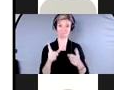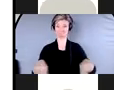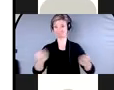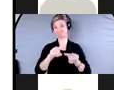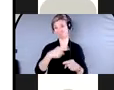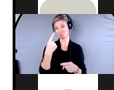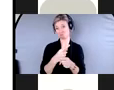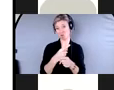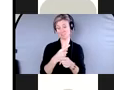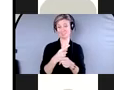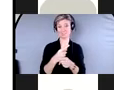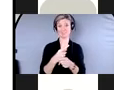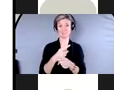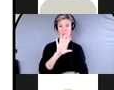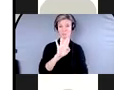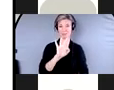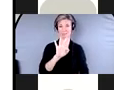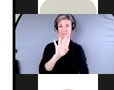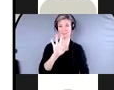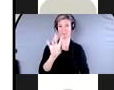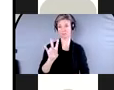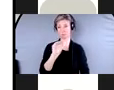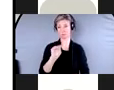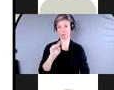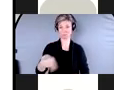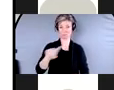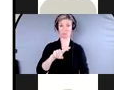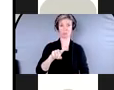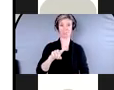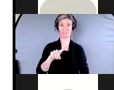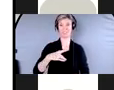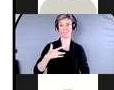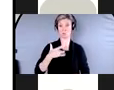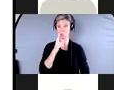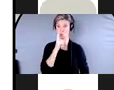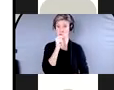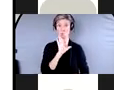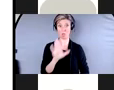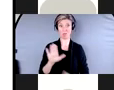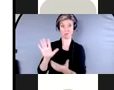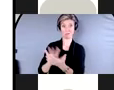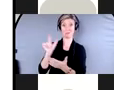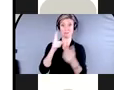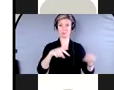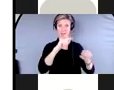So most people are saying 97% of individuals say the adult child, some say a neighbor or spouse.